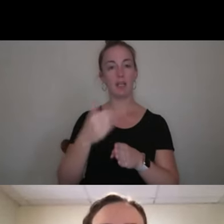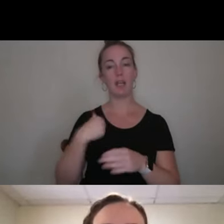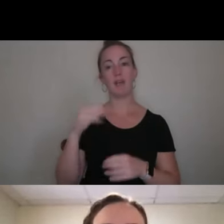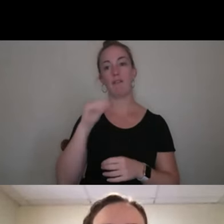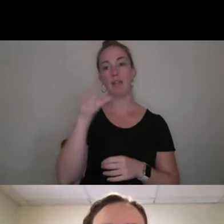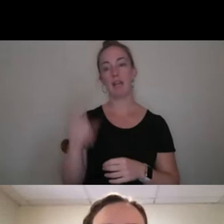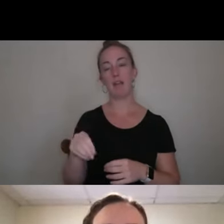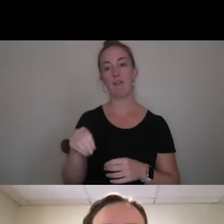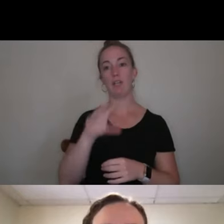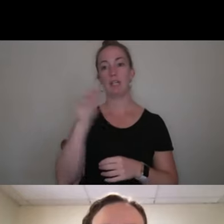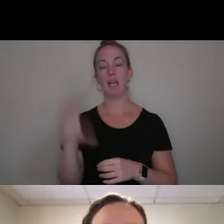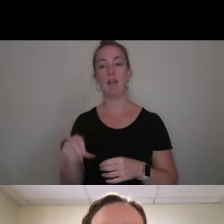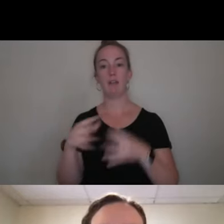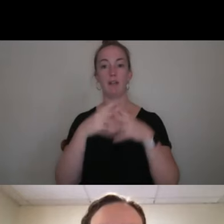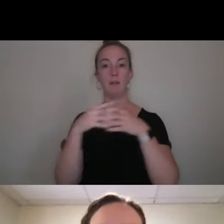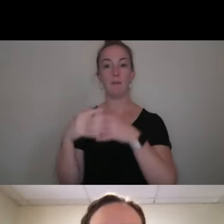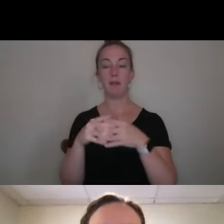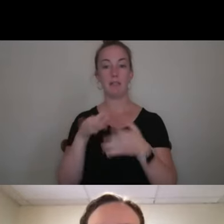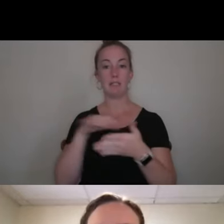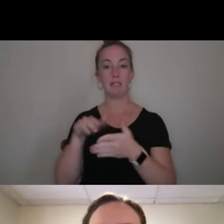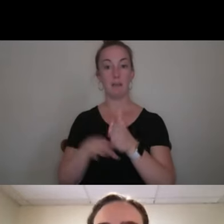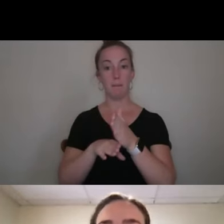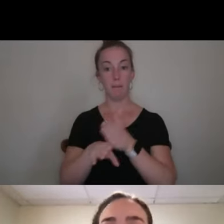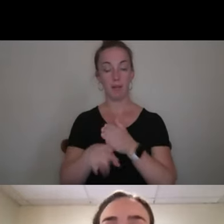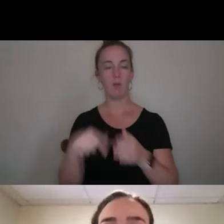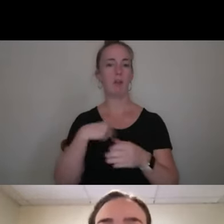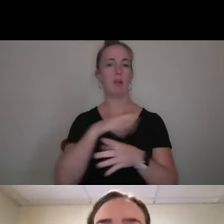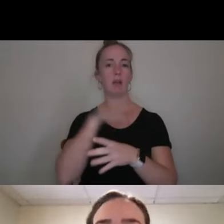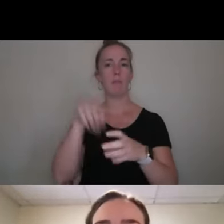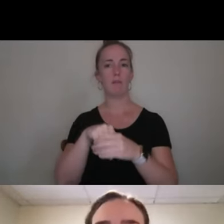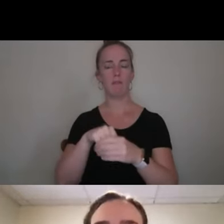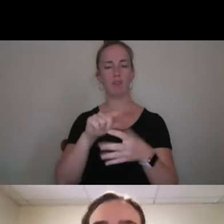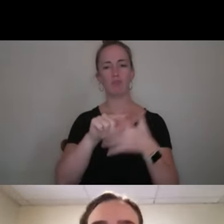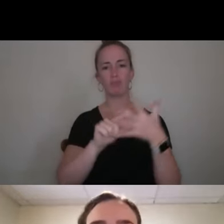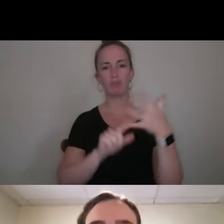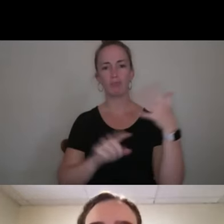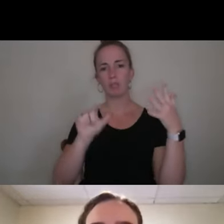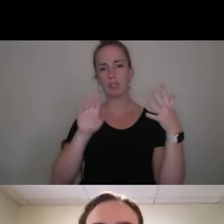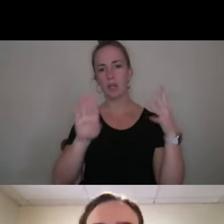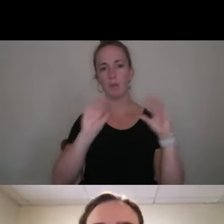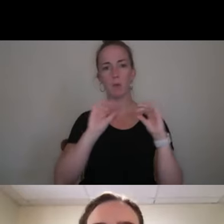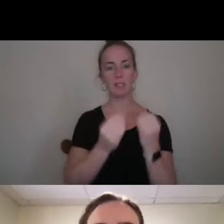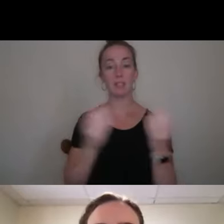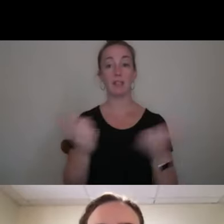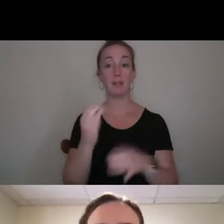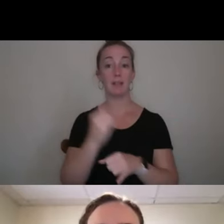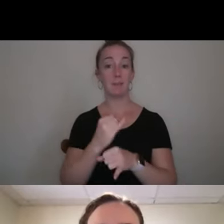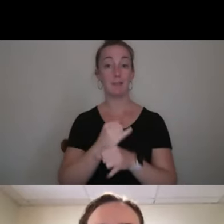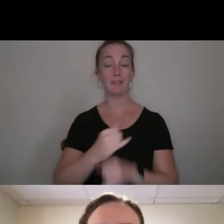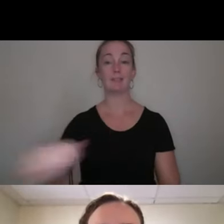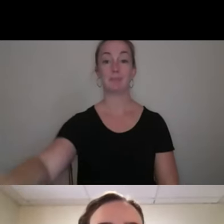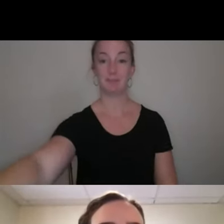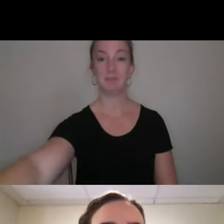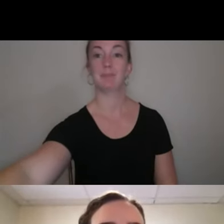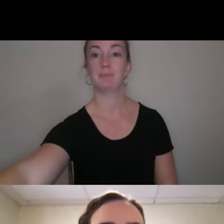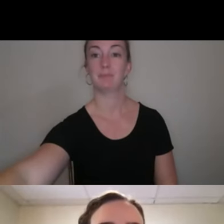African American studies minor. And I'm involved in a bunch of different clubs and organizations on campus. Great.